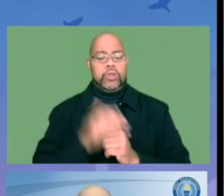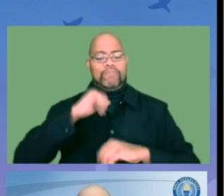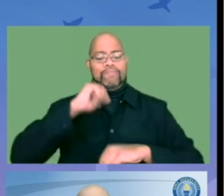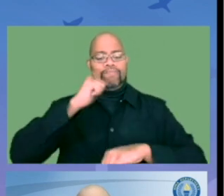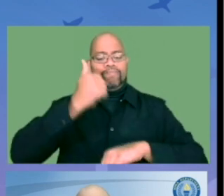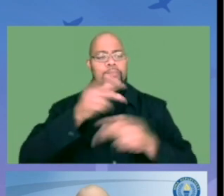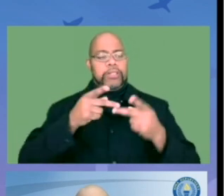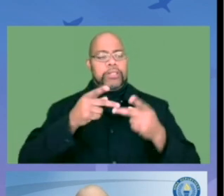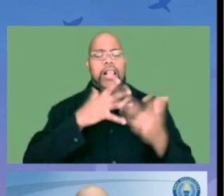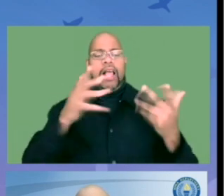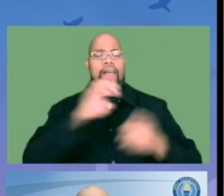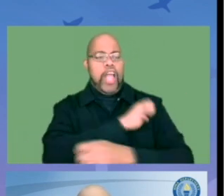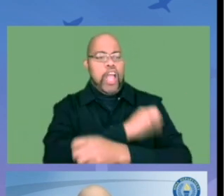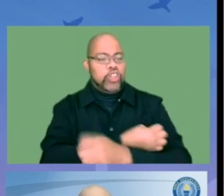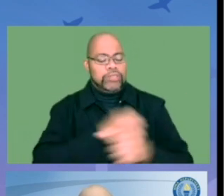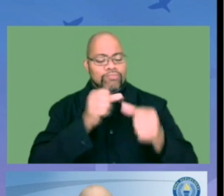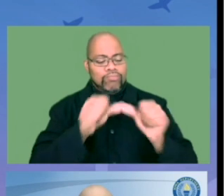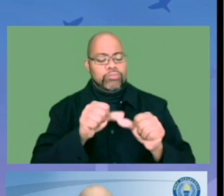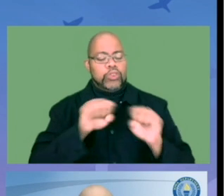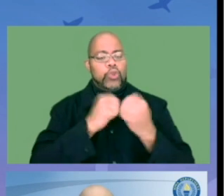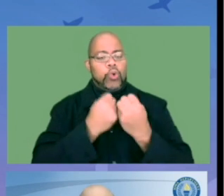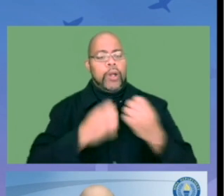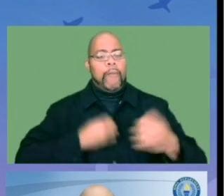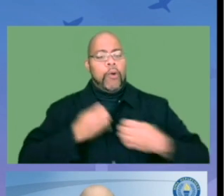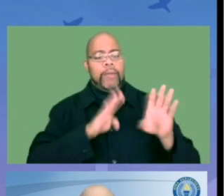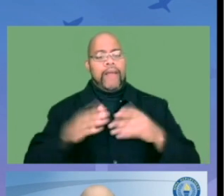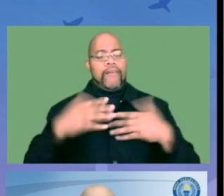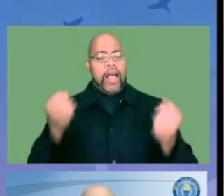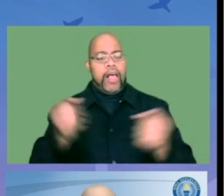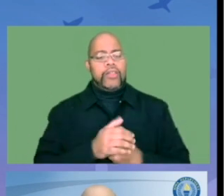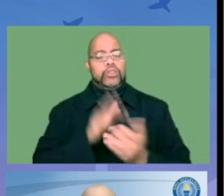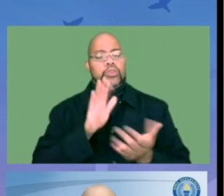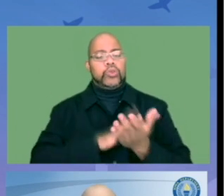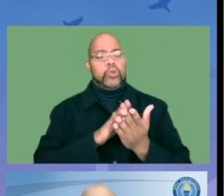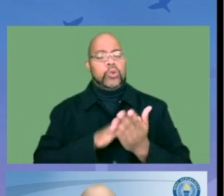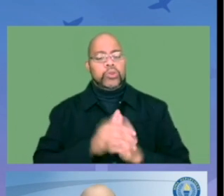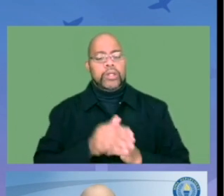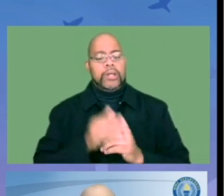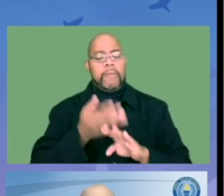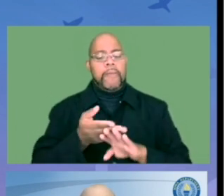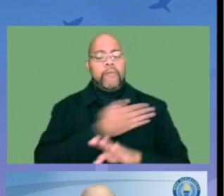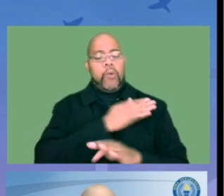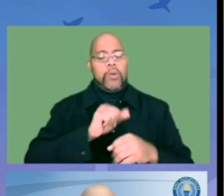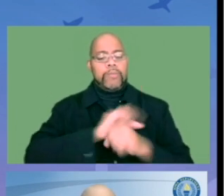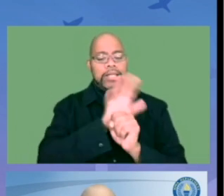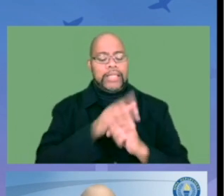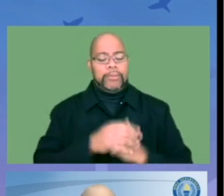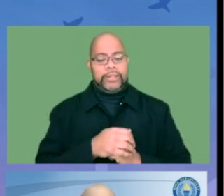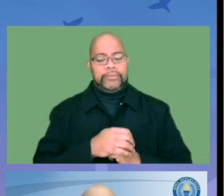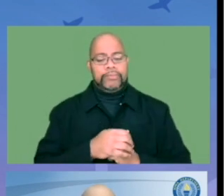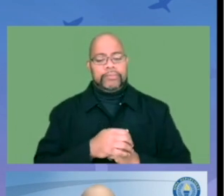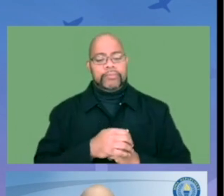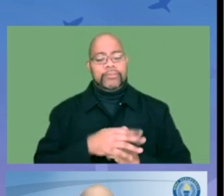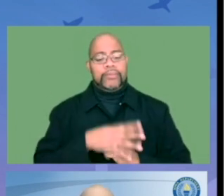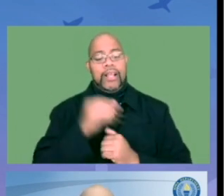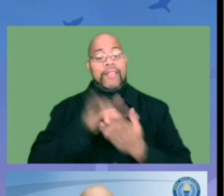we've been putting a lot of energy into social, emotional, behavioral health in schools, predating the pandemic.